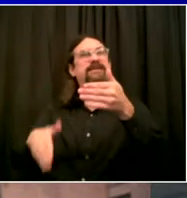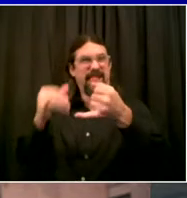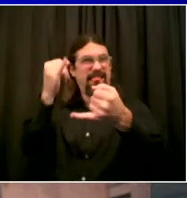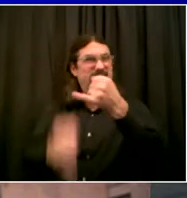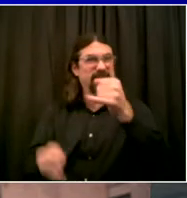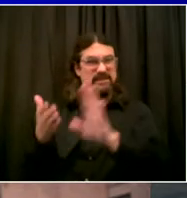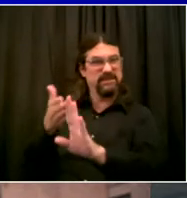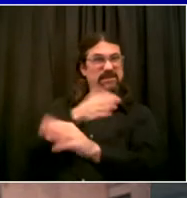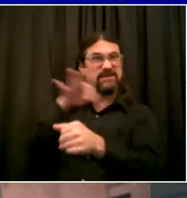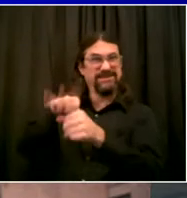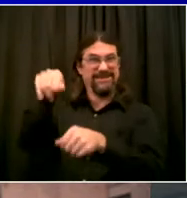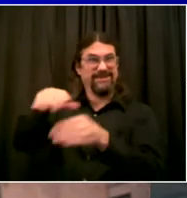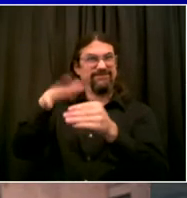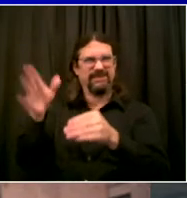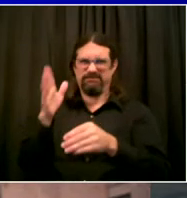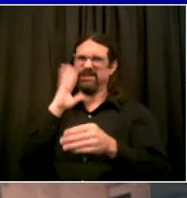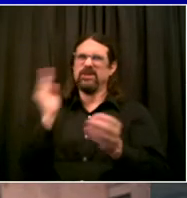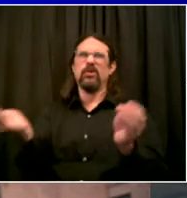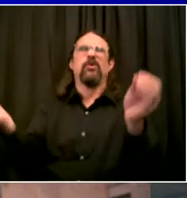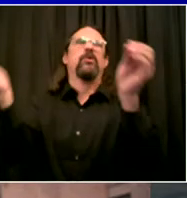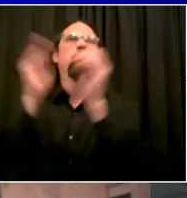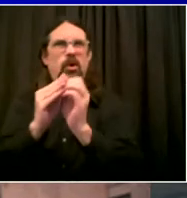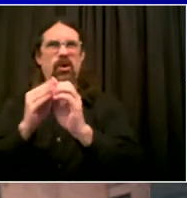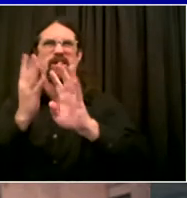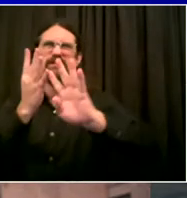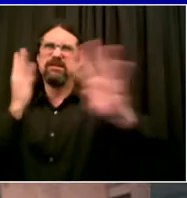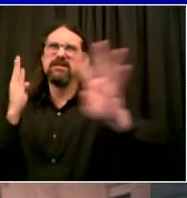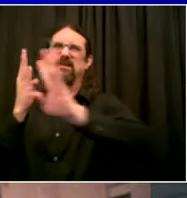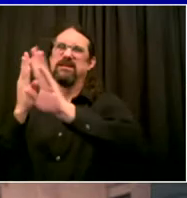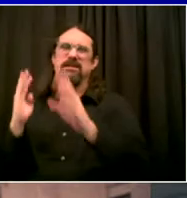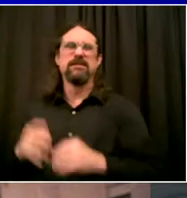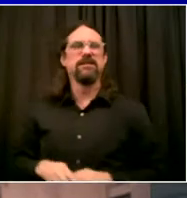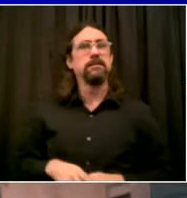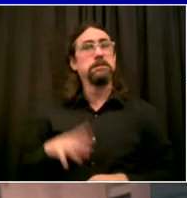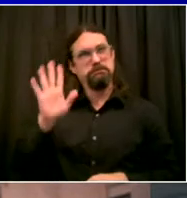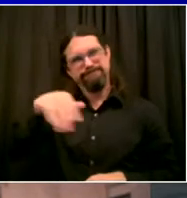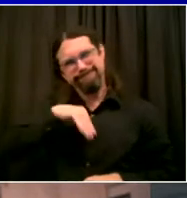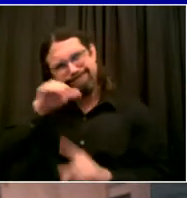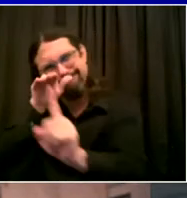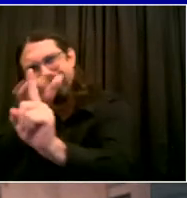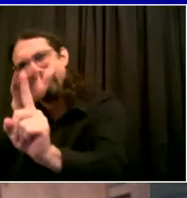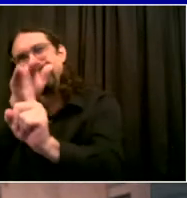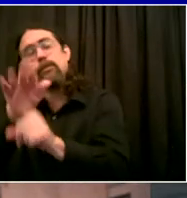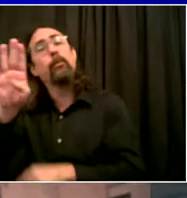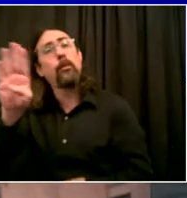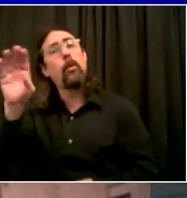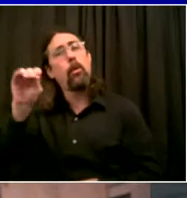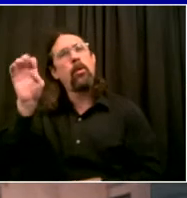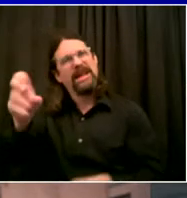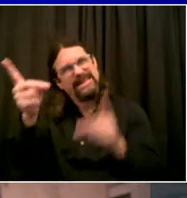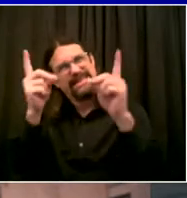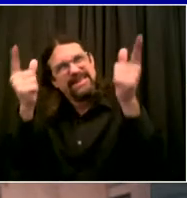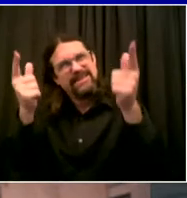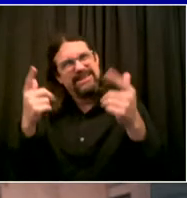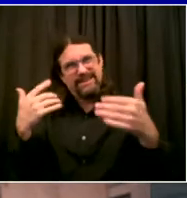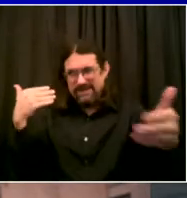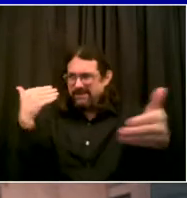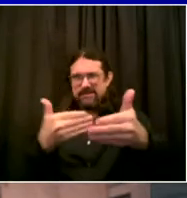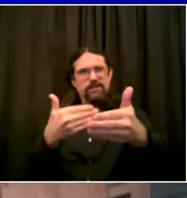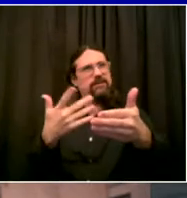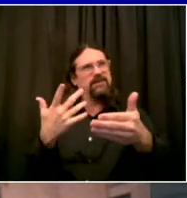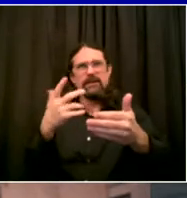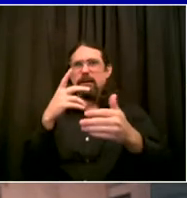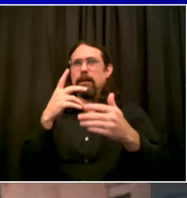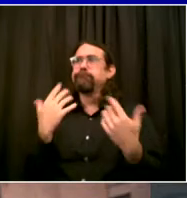voting. And by the way, the more early voting works, the better things go on election day itself. I expect there'll be a massive turnout